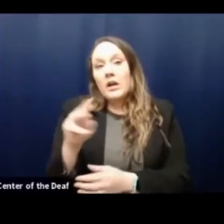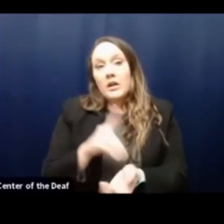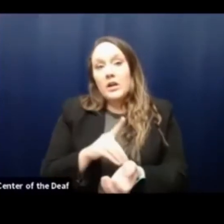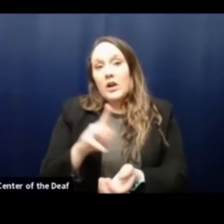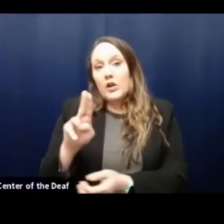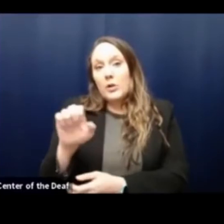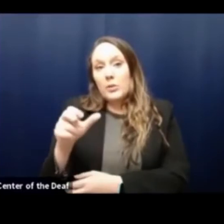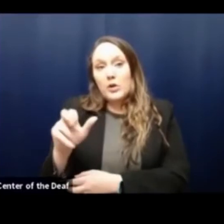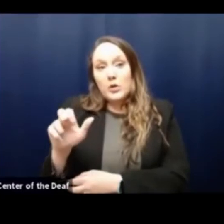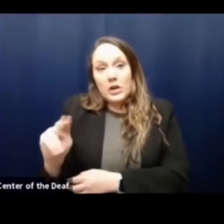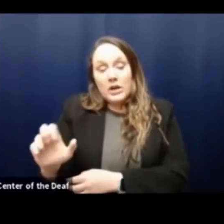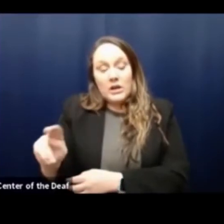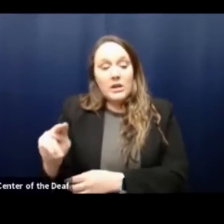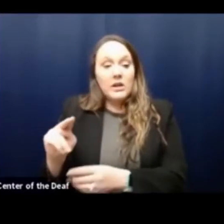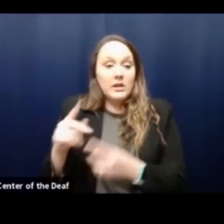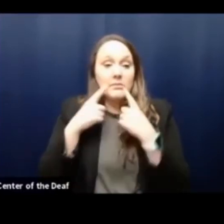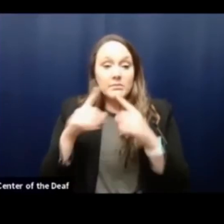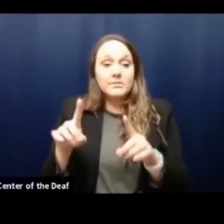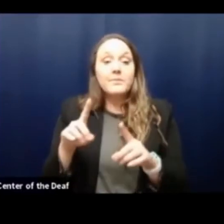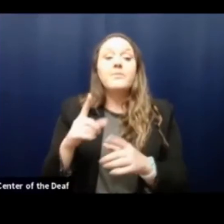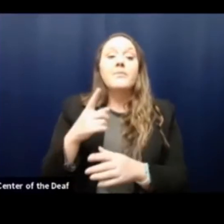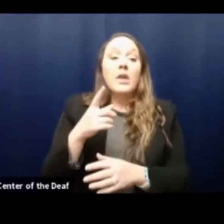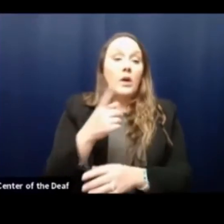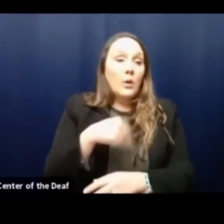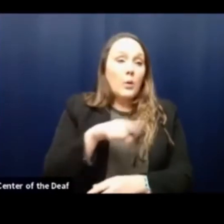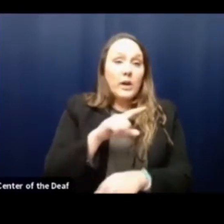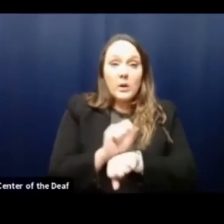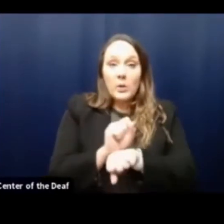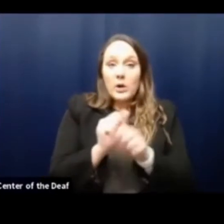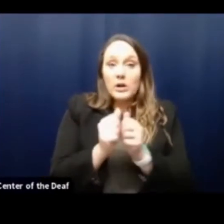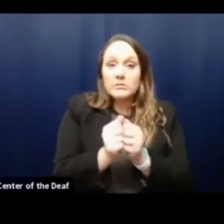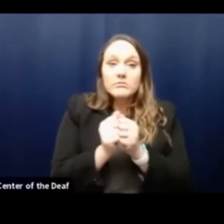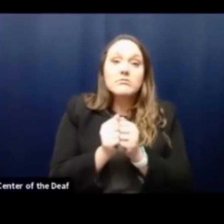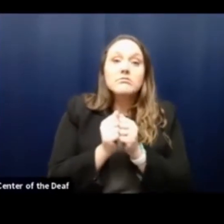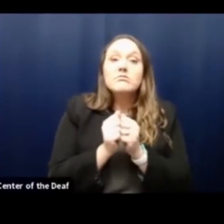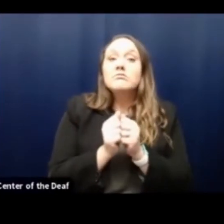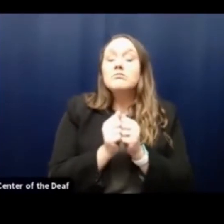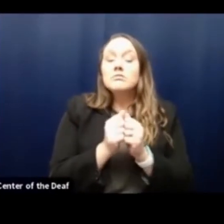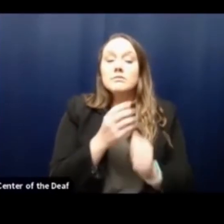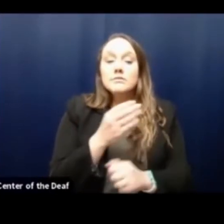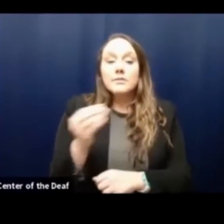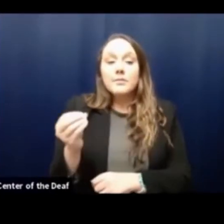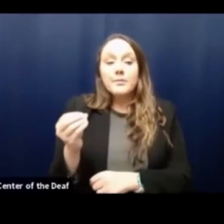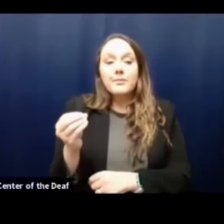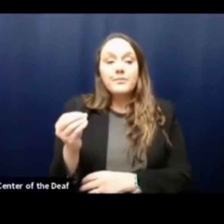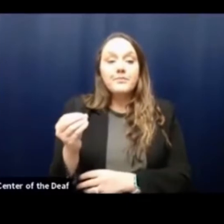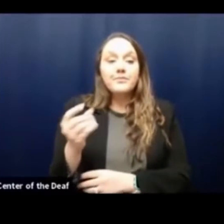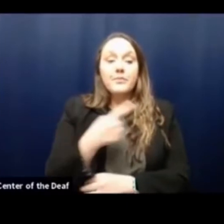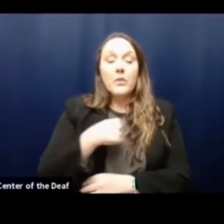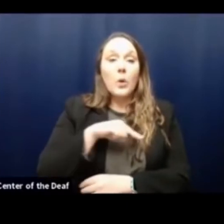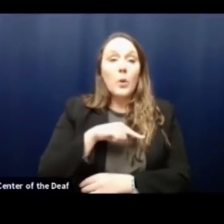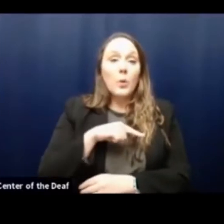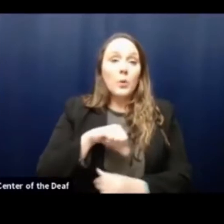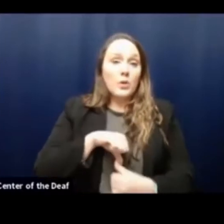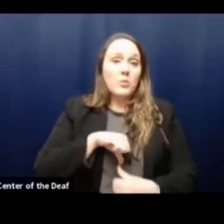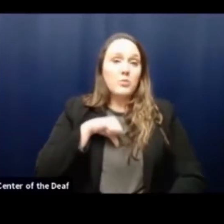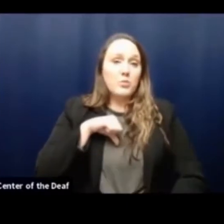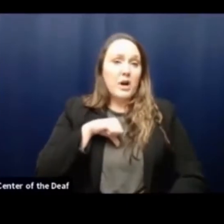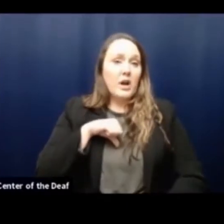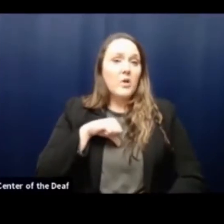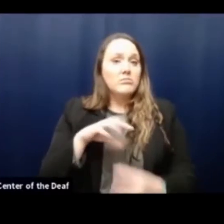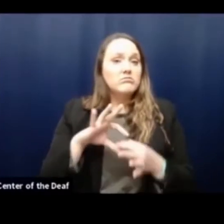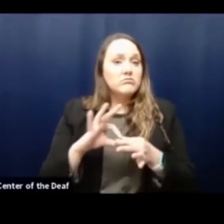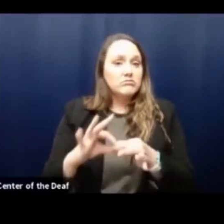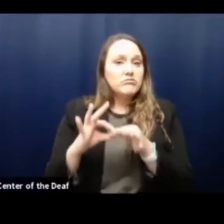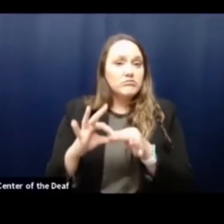the hospital systems and the Knox County Health Department continue to work very closely together and we're proud of that relationship and I